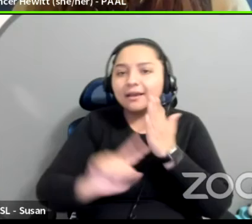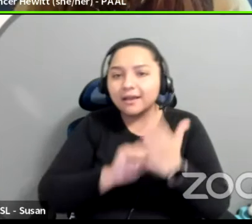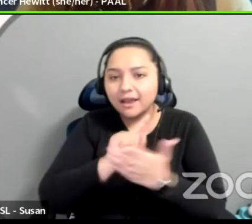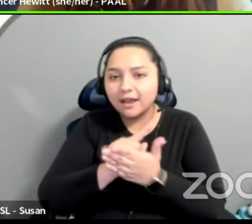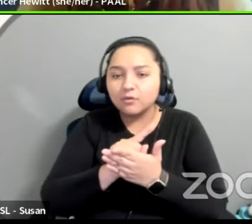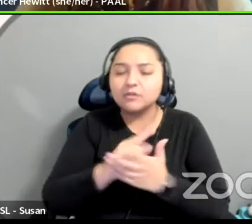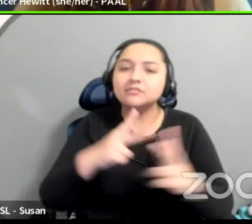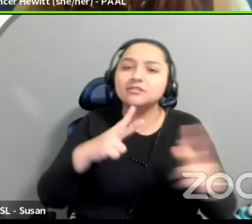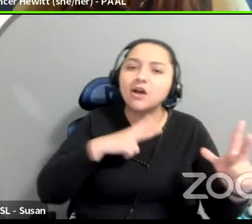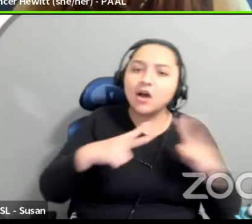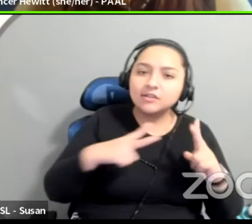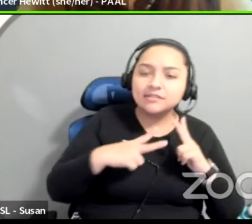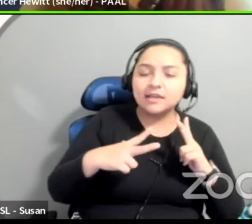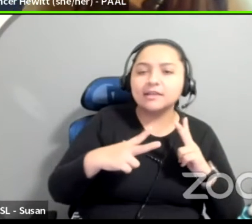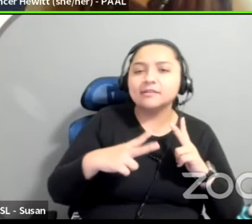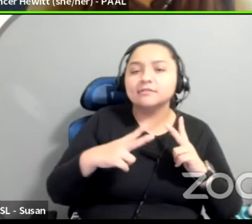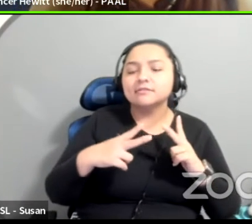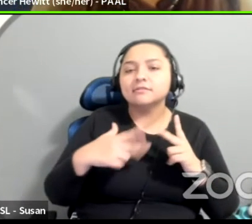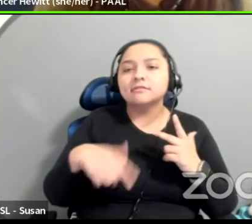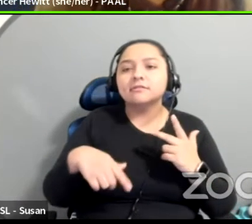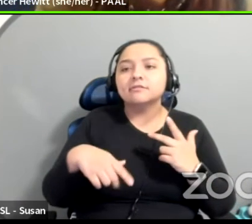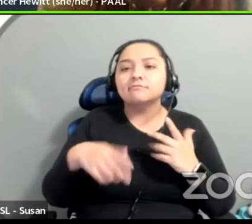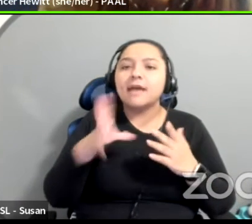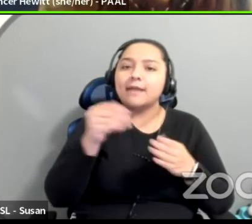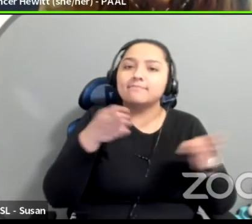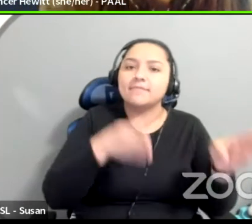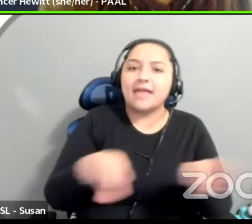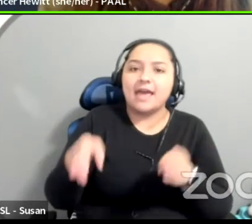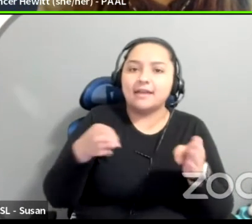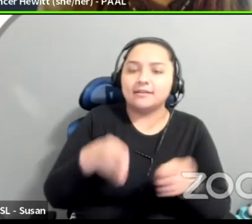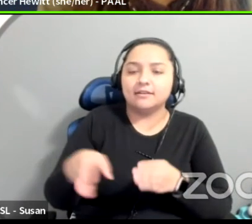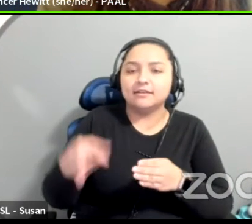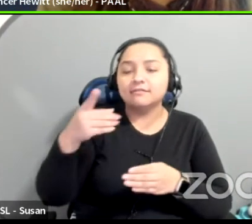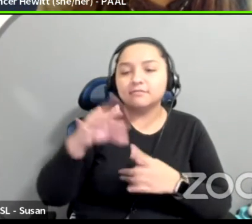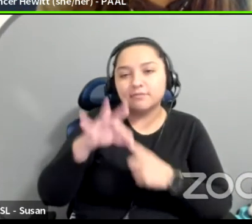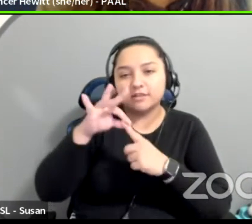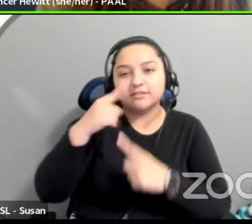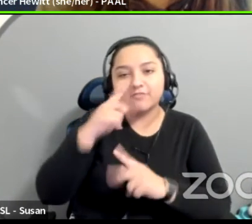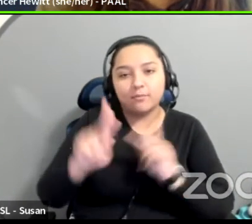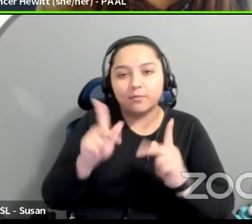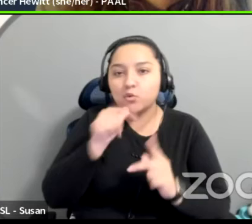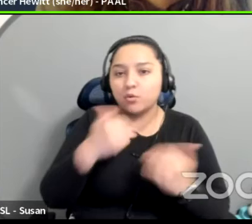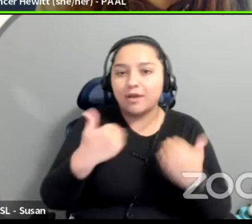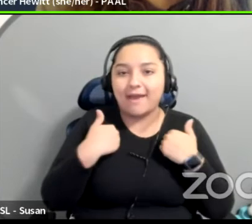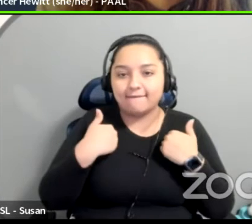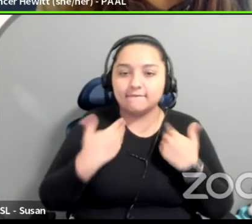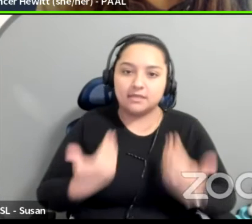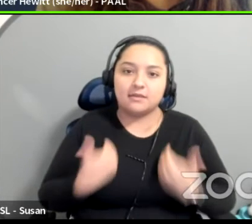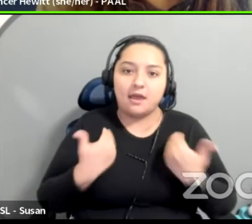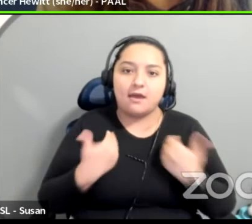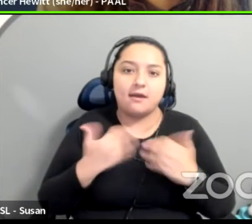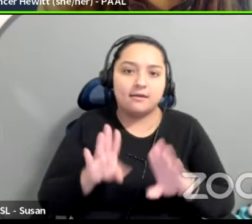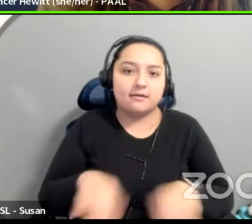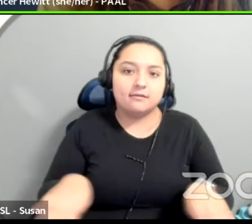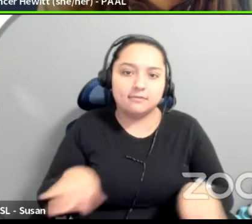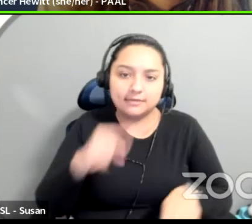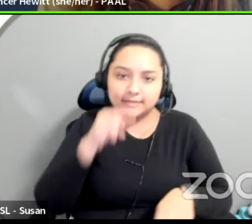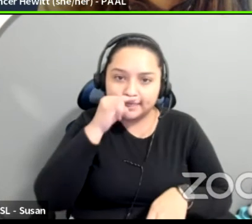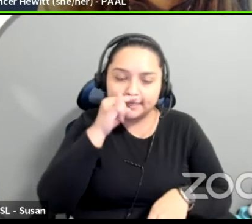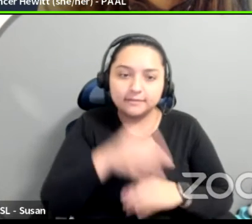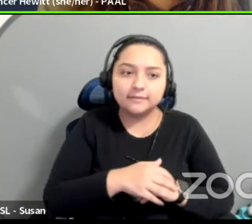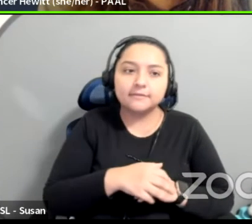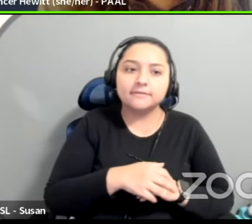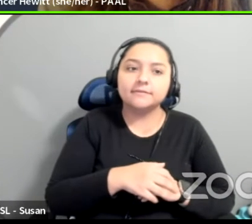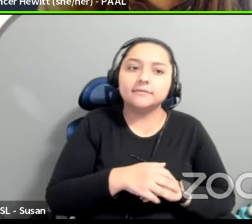factoring caregiver support and planning, especially for folks with, uh, young children. And there's also, um, a question that I'd like to share into the space